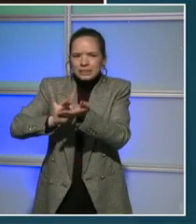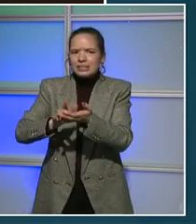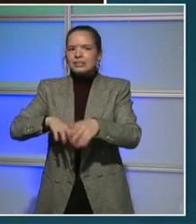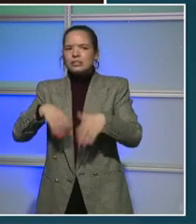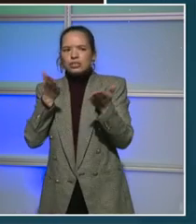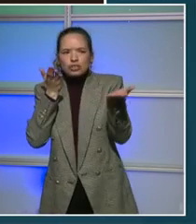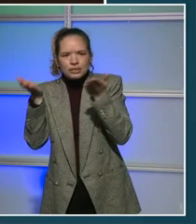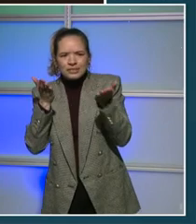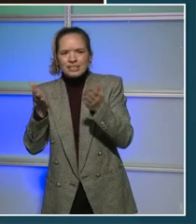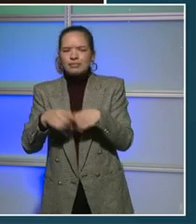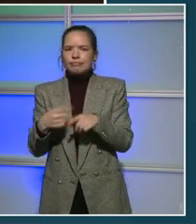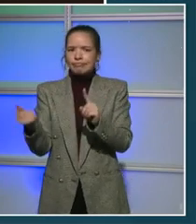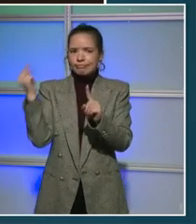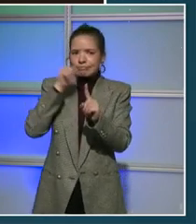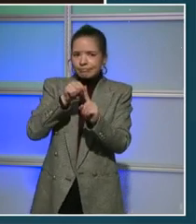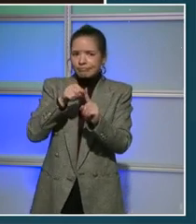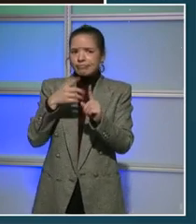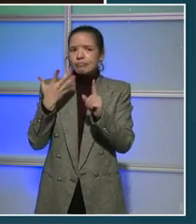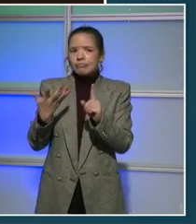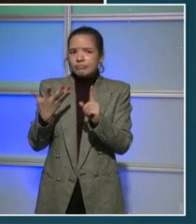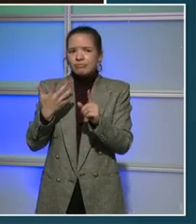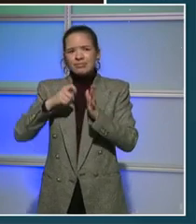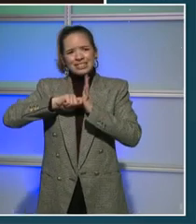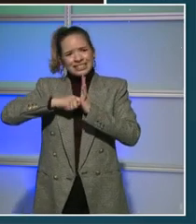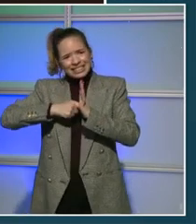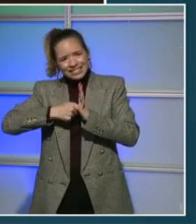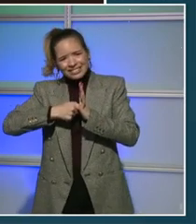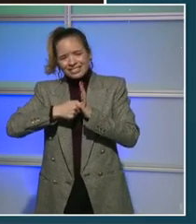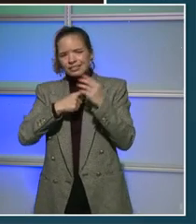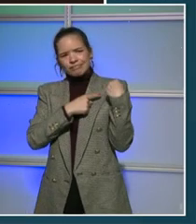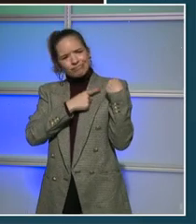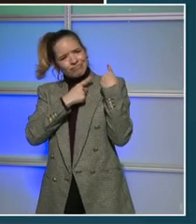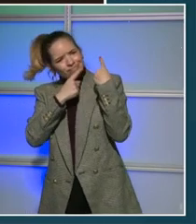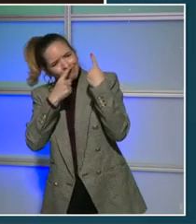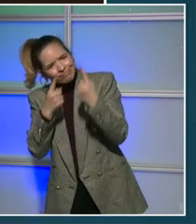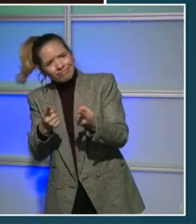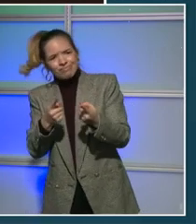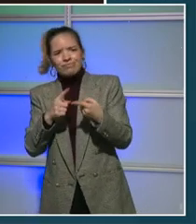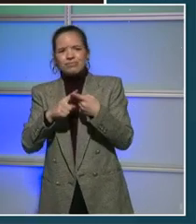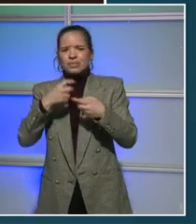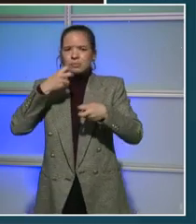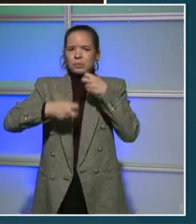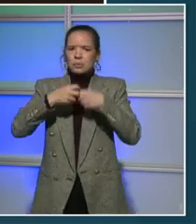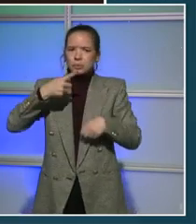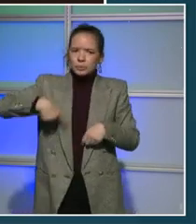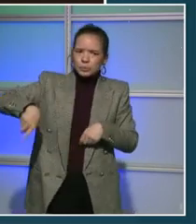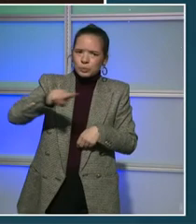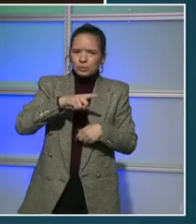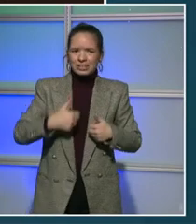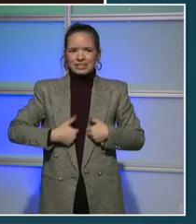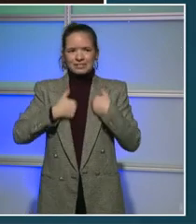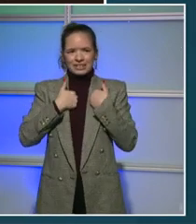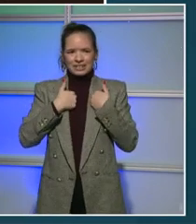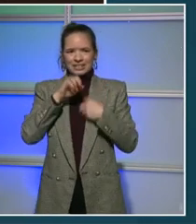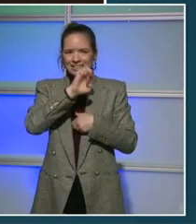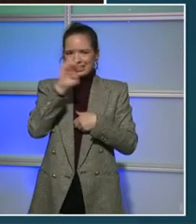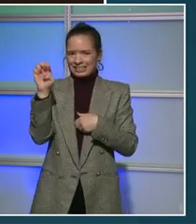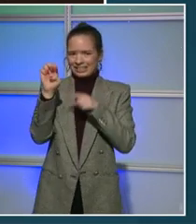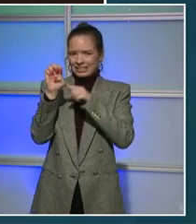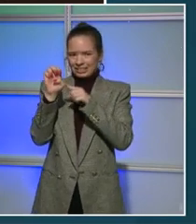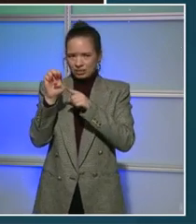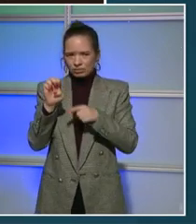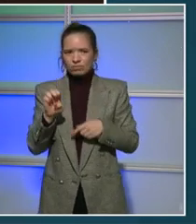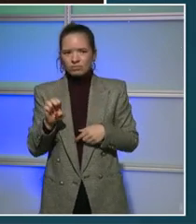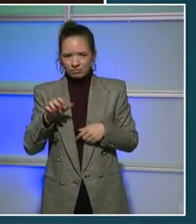-standing health care problems that are concentrated among residents who live east of the river. I hope all of you, regardless of where you